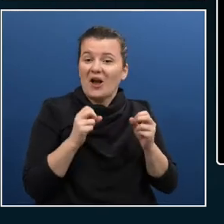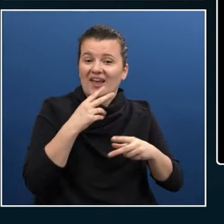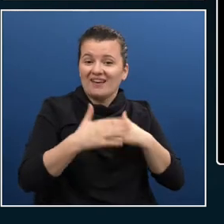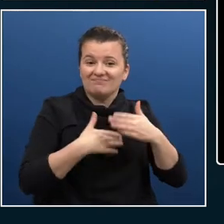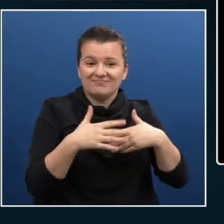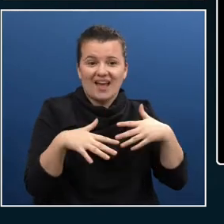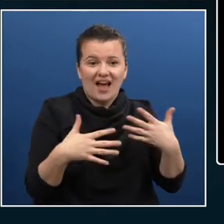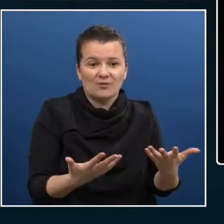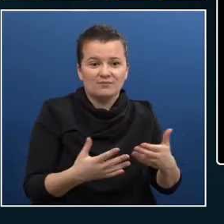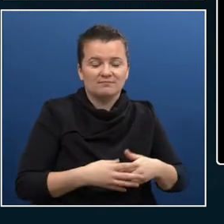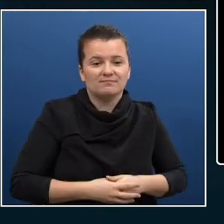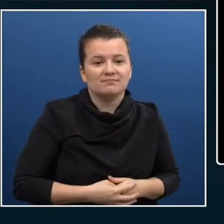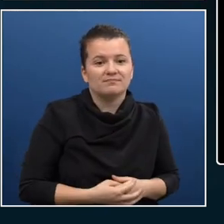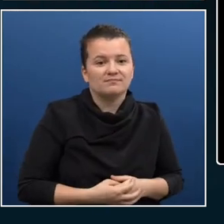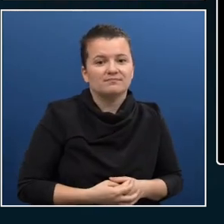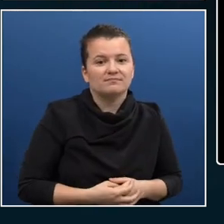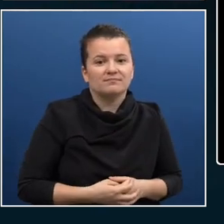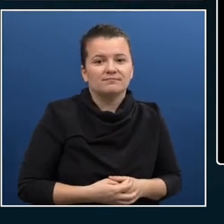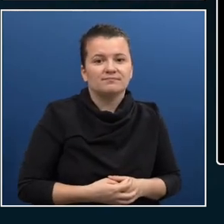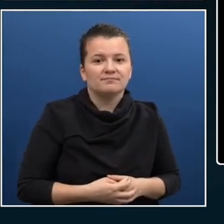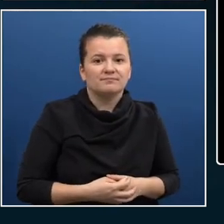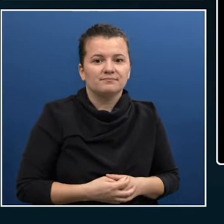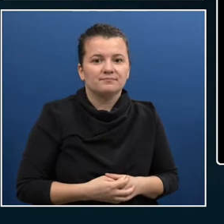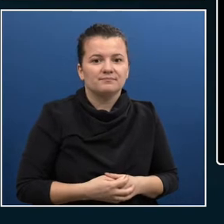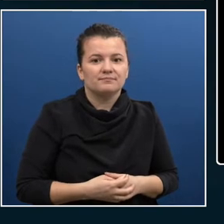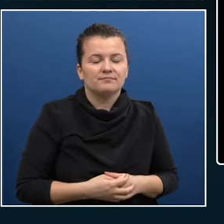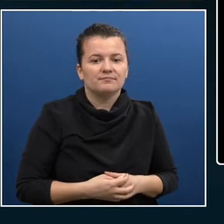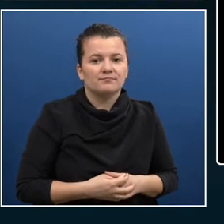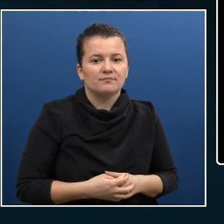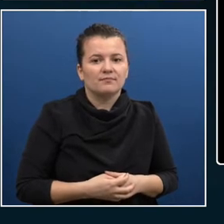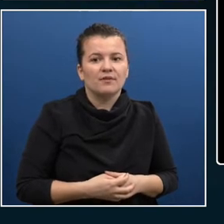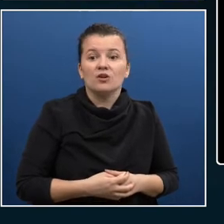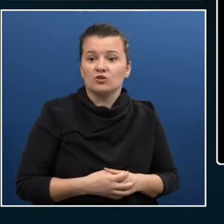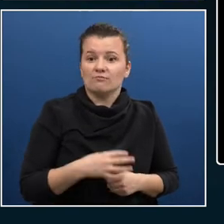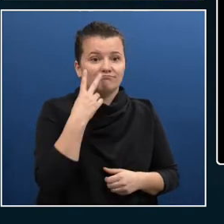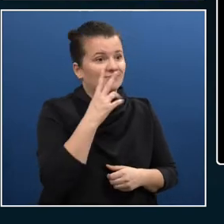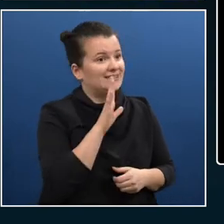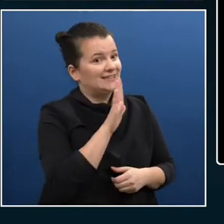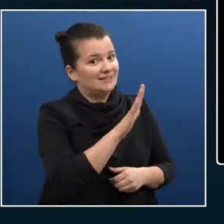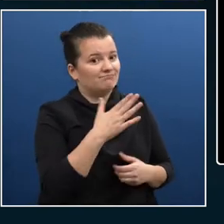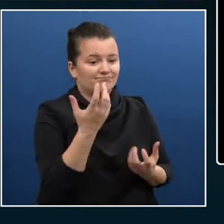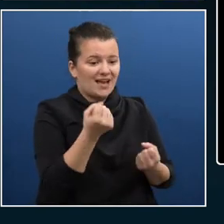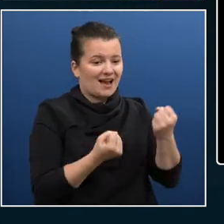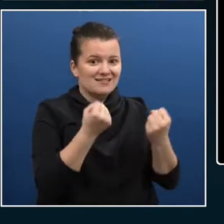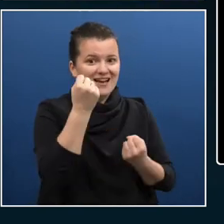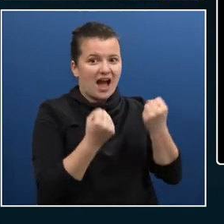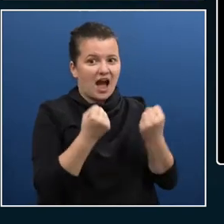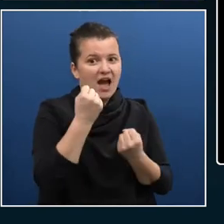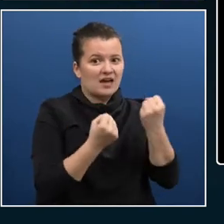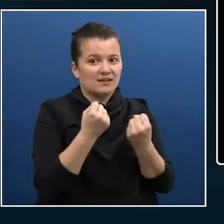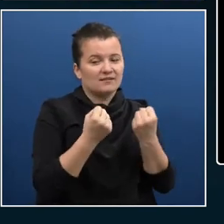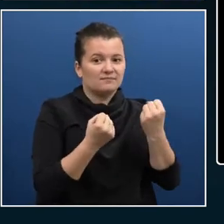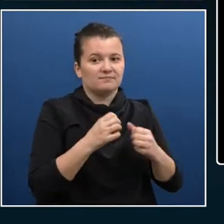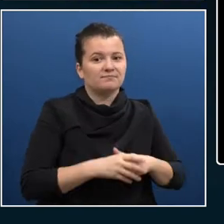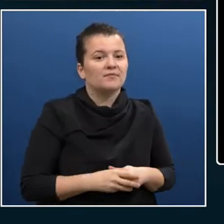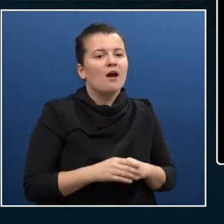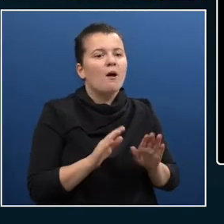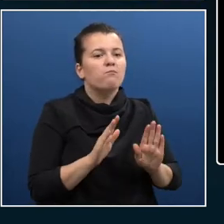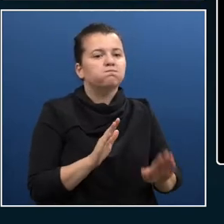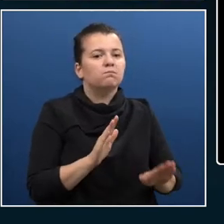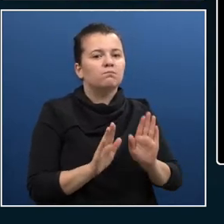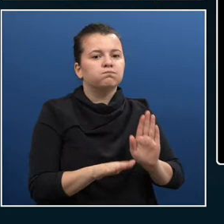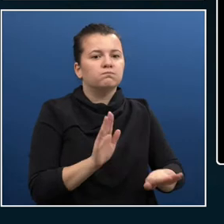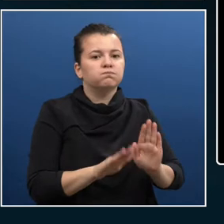Let's go back there. OK, so my midlife crisis, my car with my car pedals. Now,